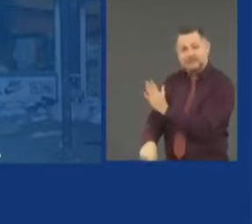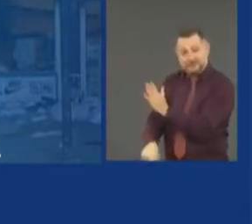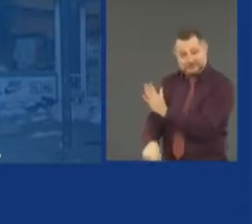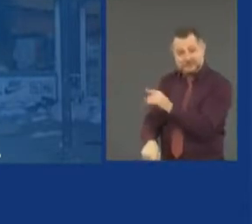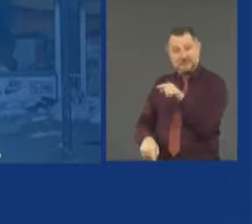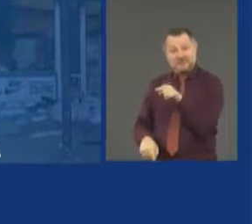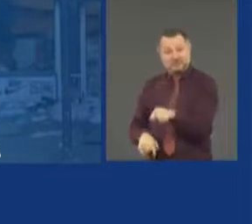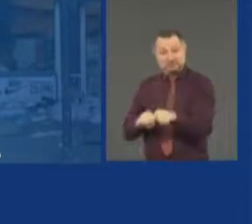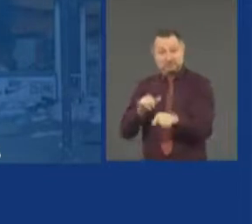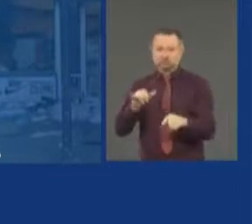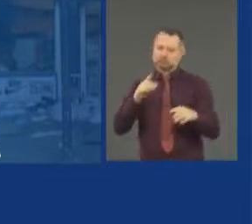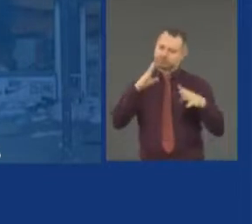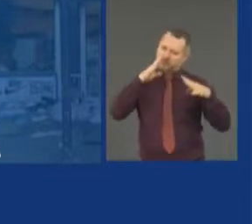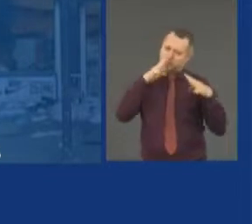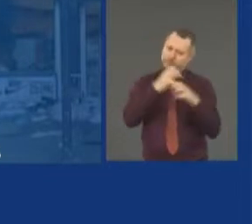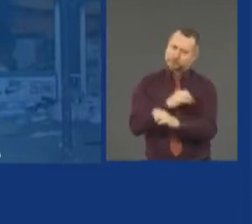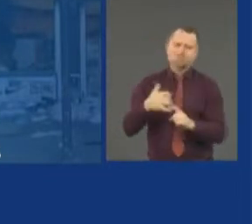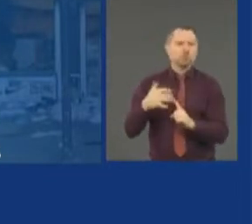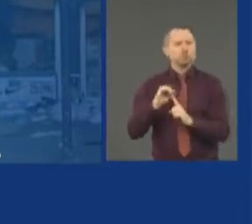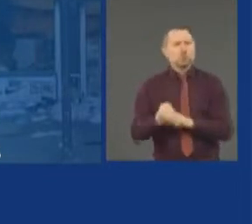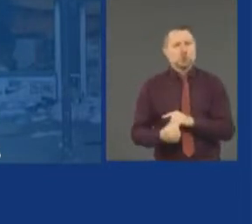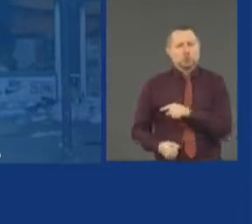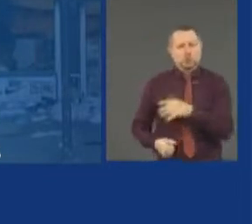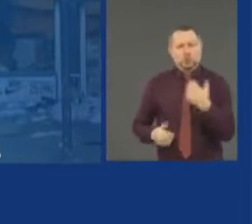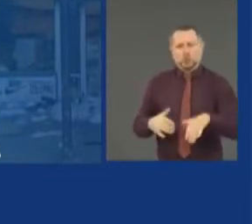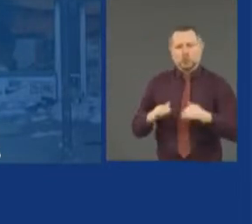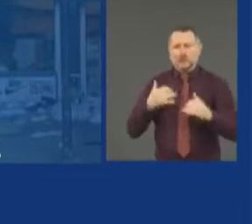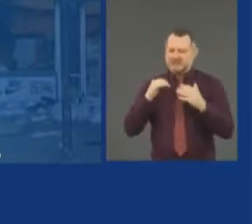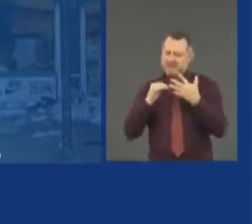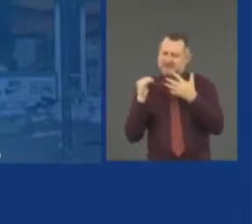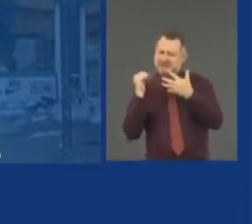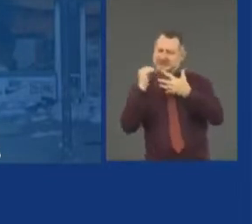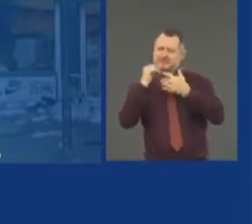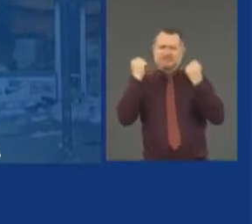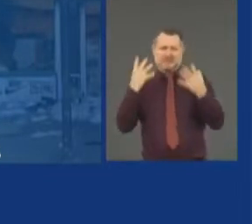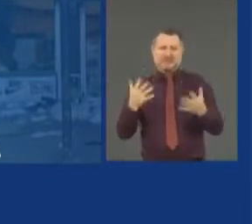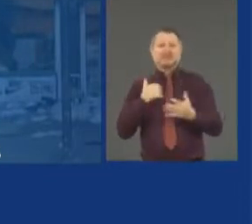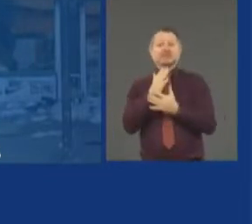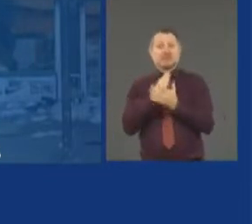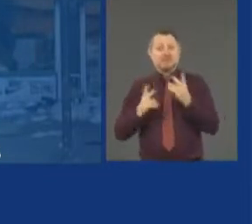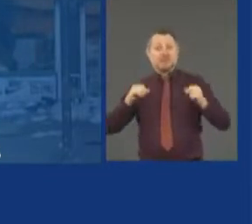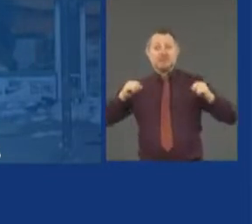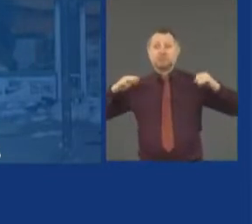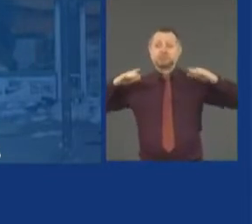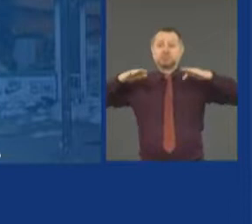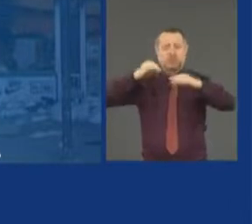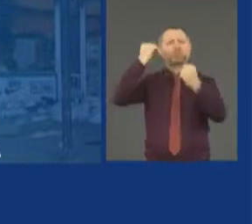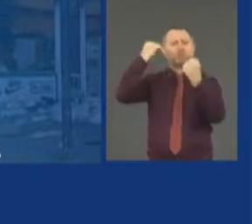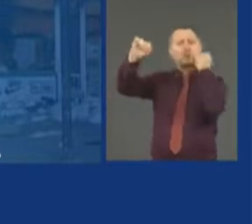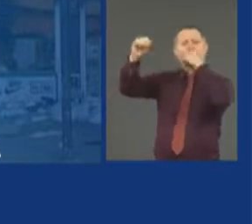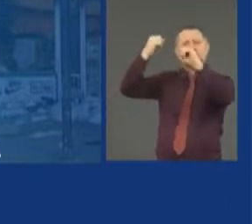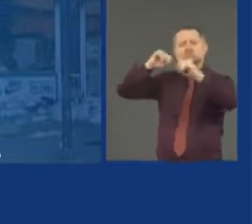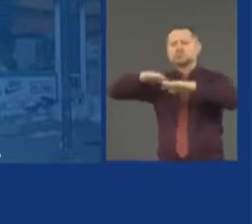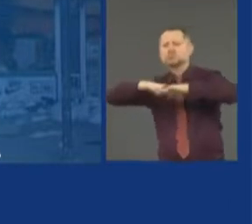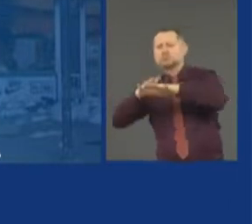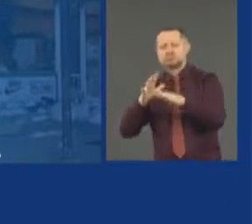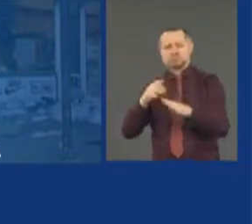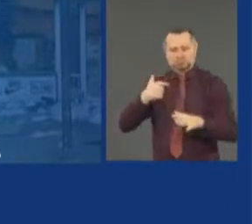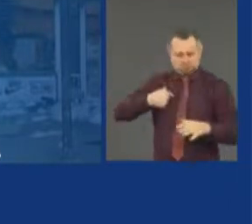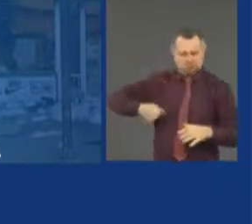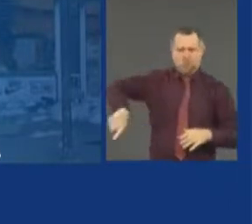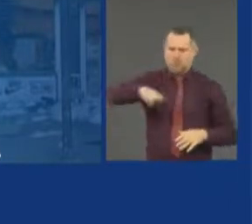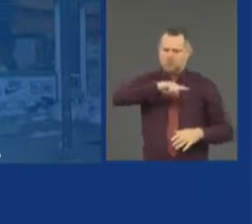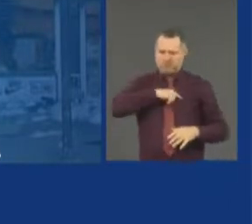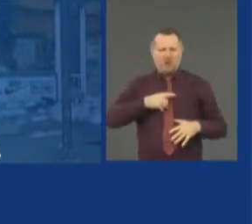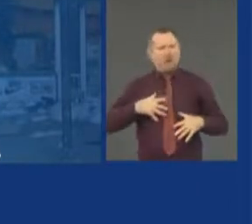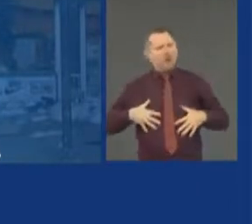levels. You have protesters who are outraged at what has happened.